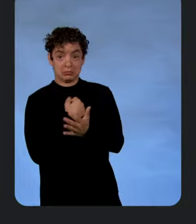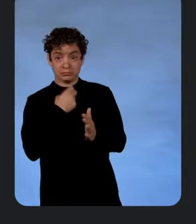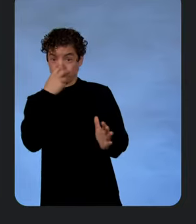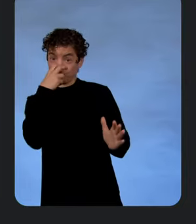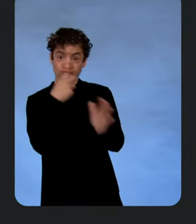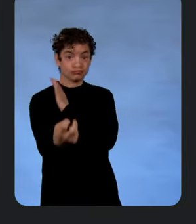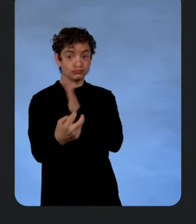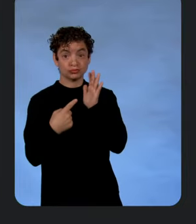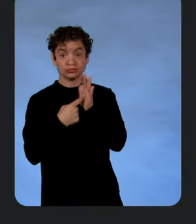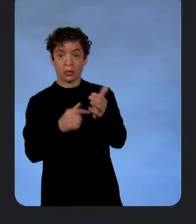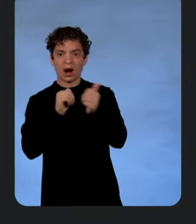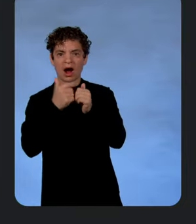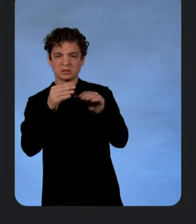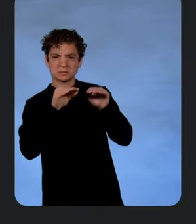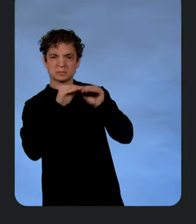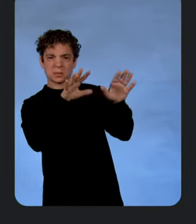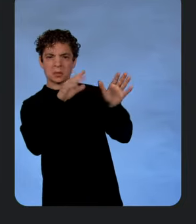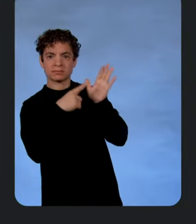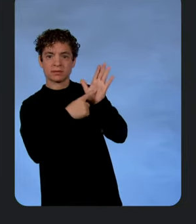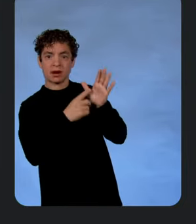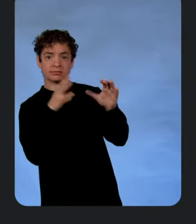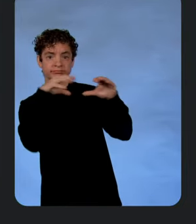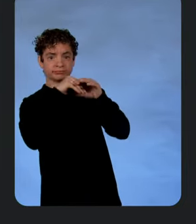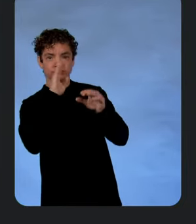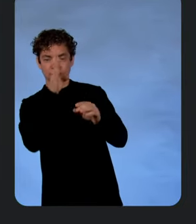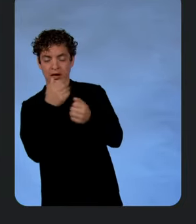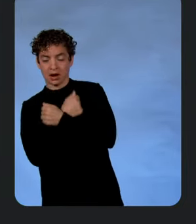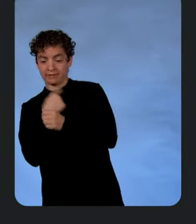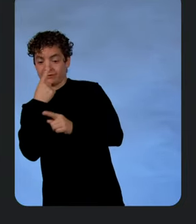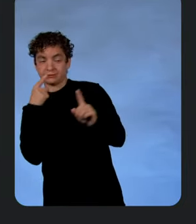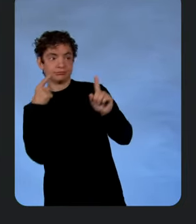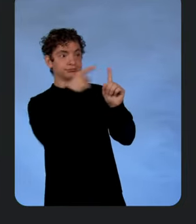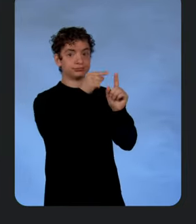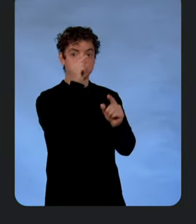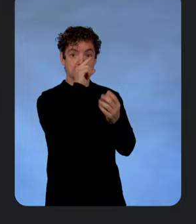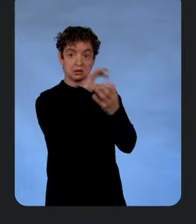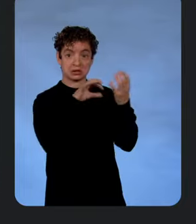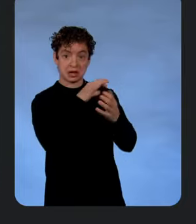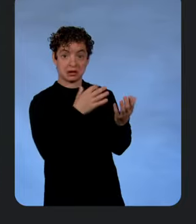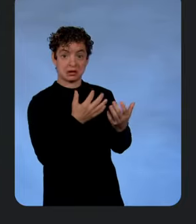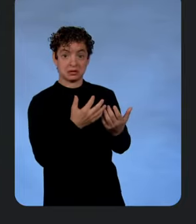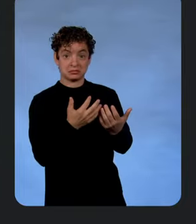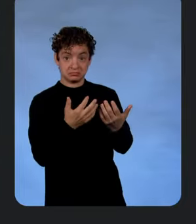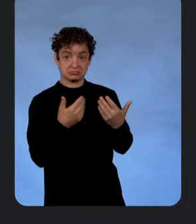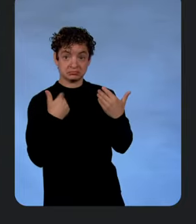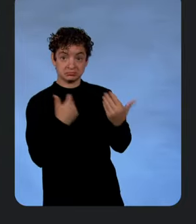how to train and deploy models directly from Higging Face to Google Cloud? I love that idea. Show me how it works.